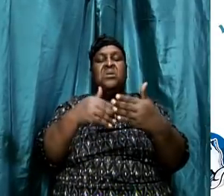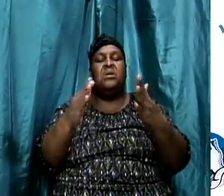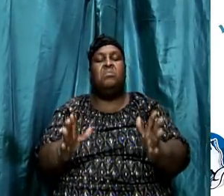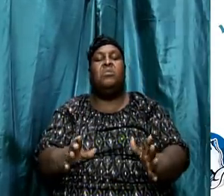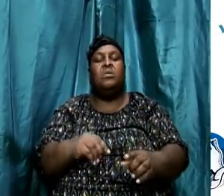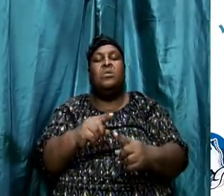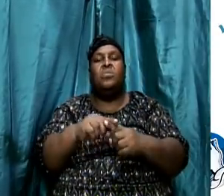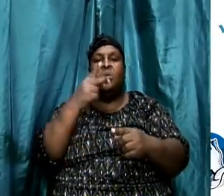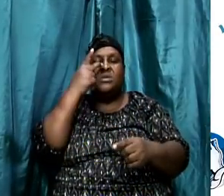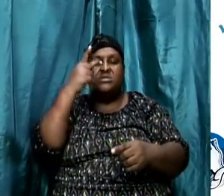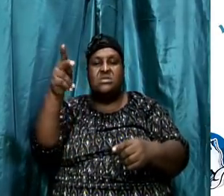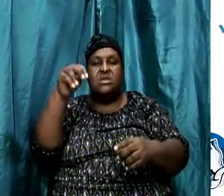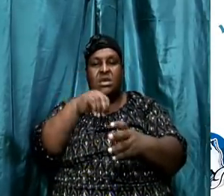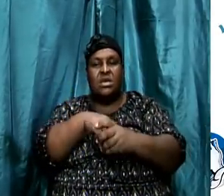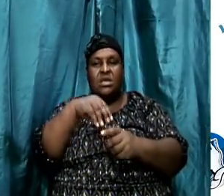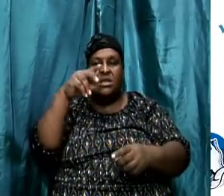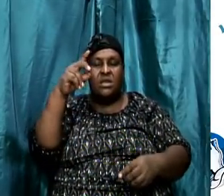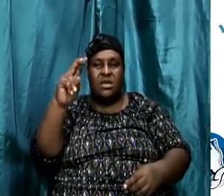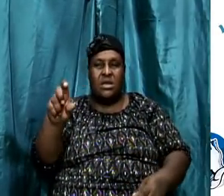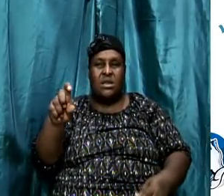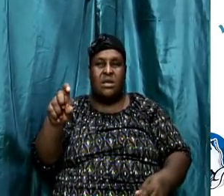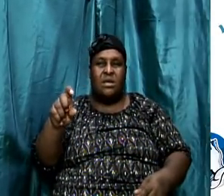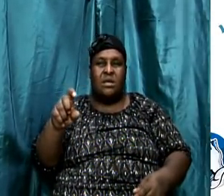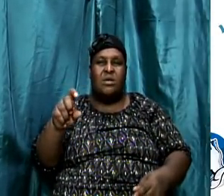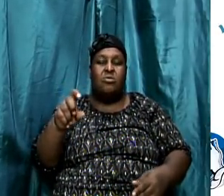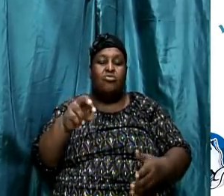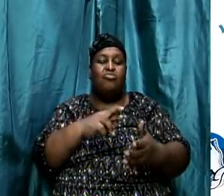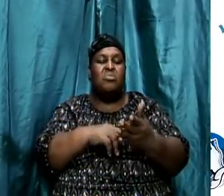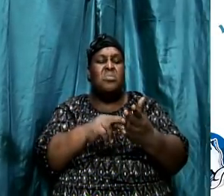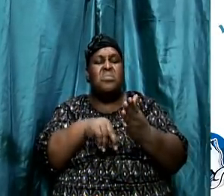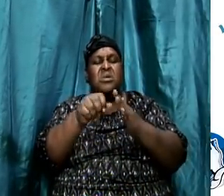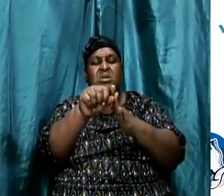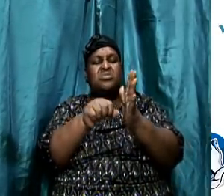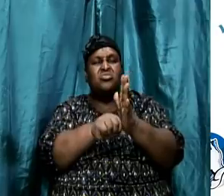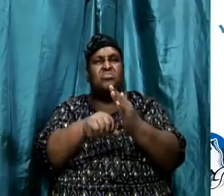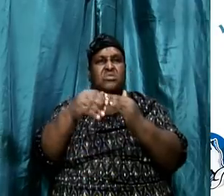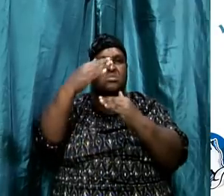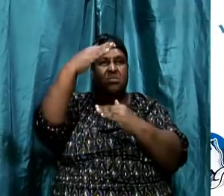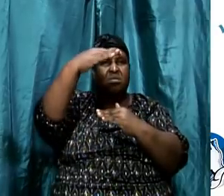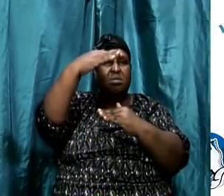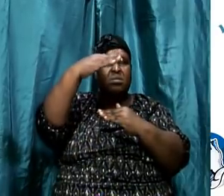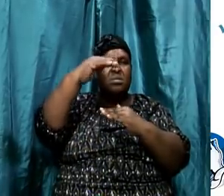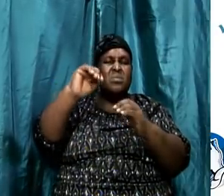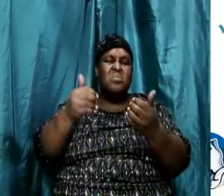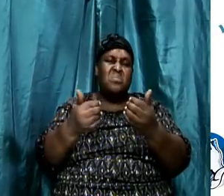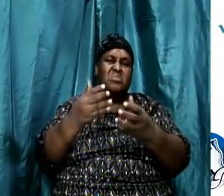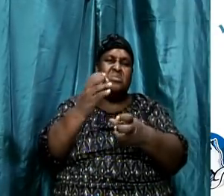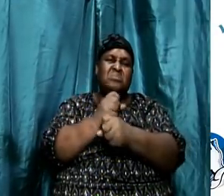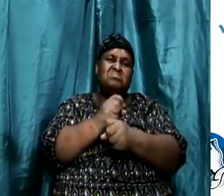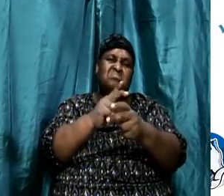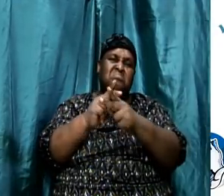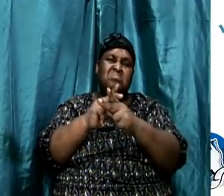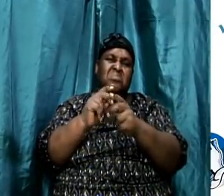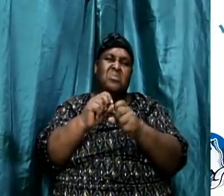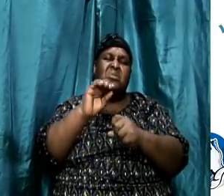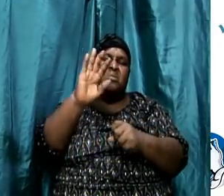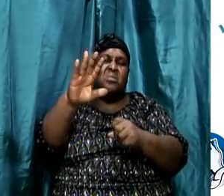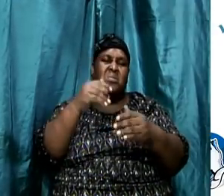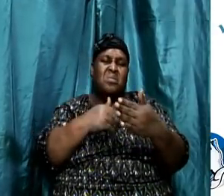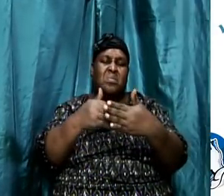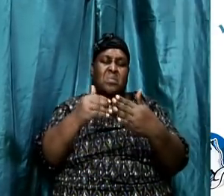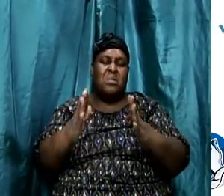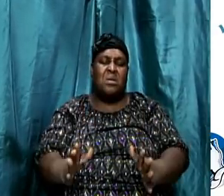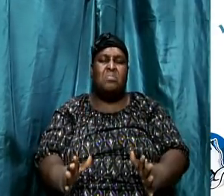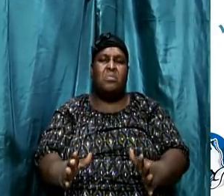Because if read the scriptures above it he was talking about how you must treat your neighbor and so on and so forth. And guess what? He